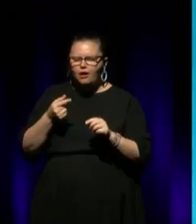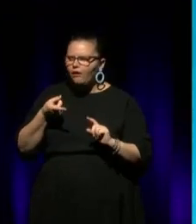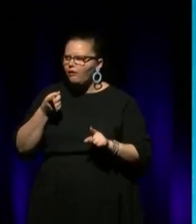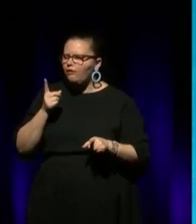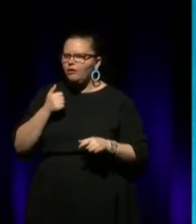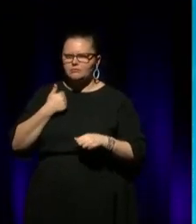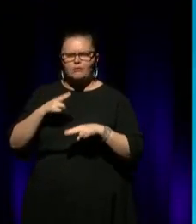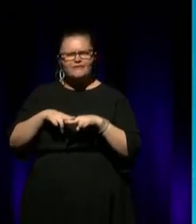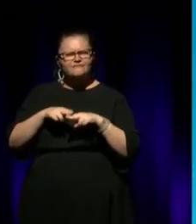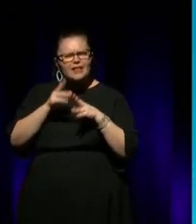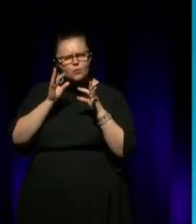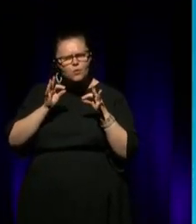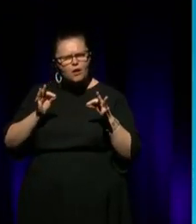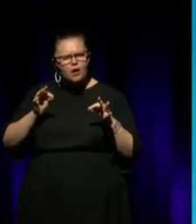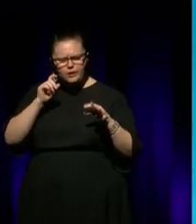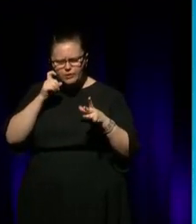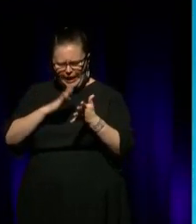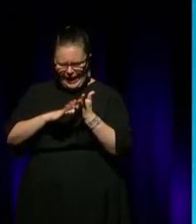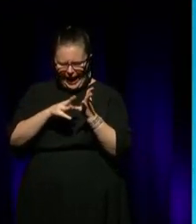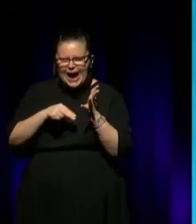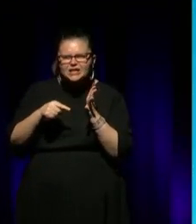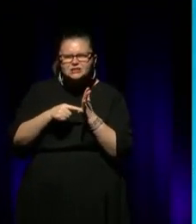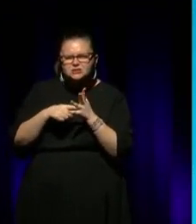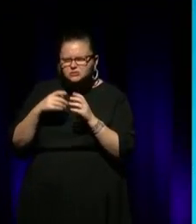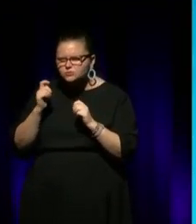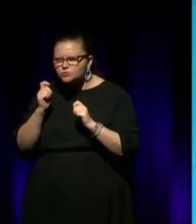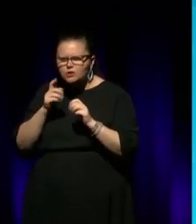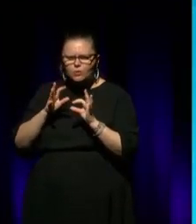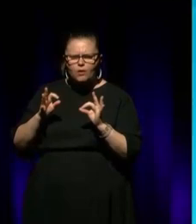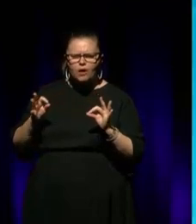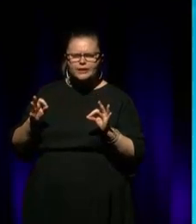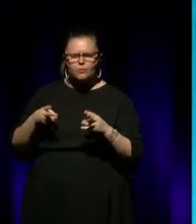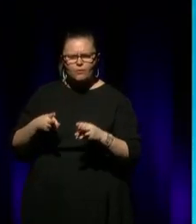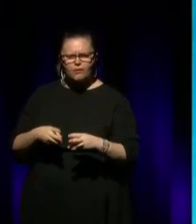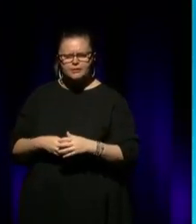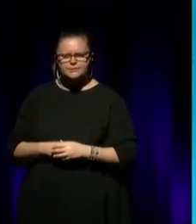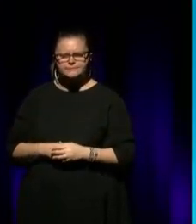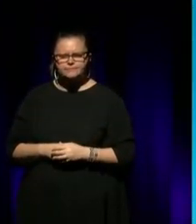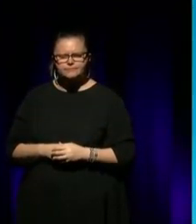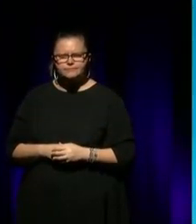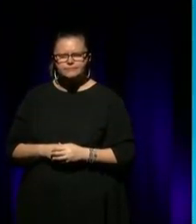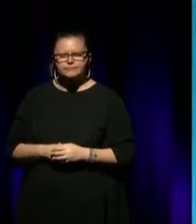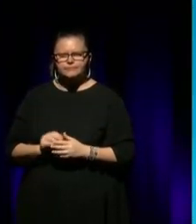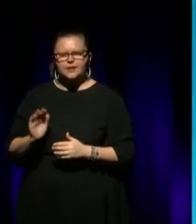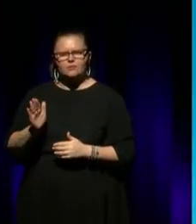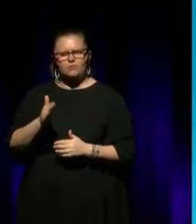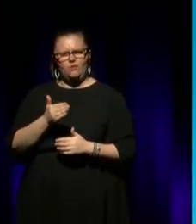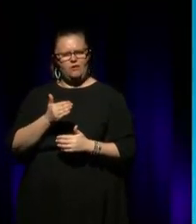my father was quiet. He would hunt quietly. But just all the humane practicalities,